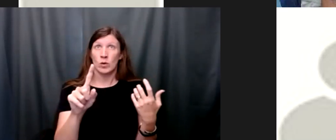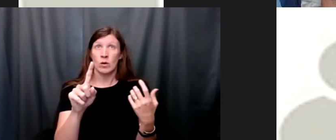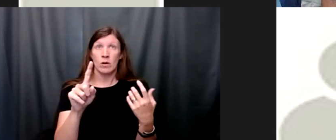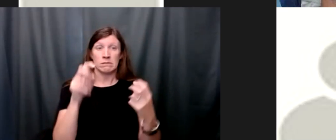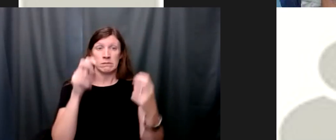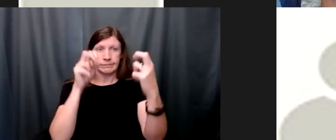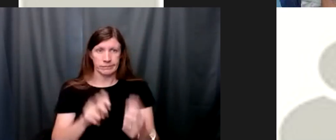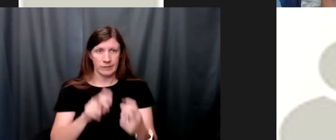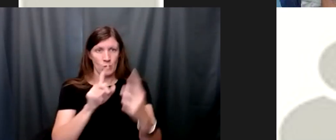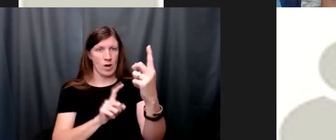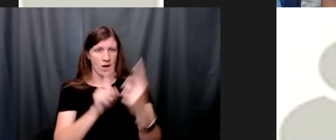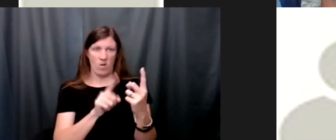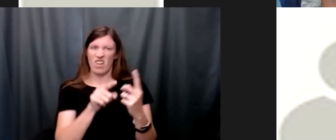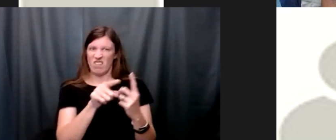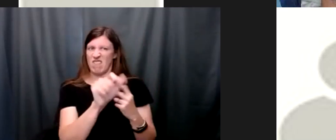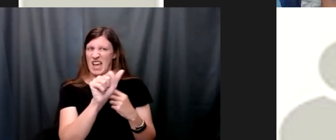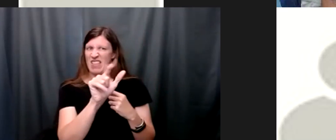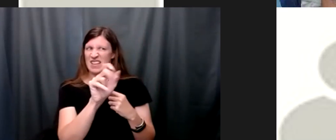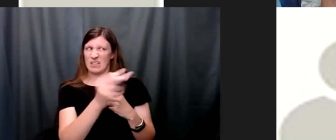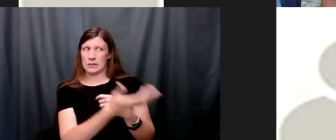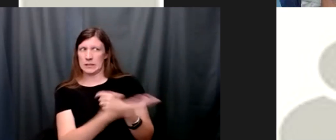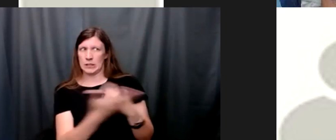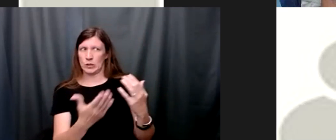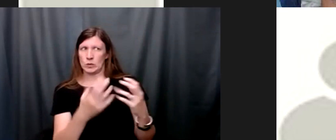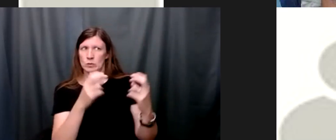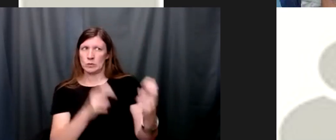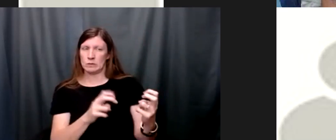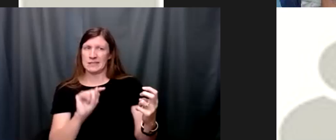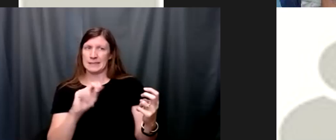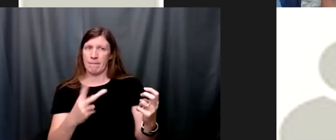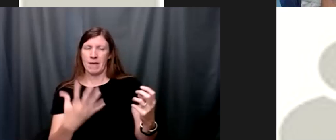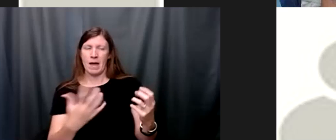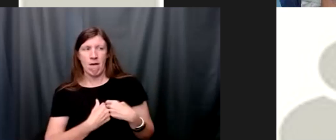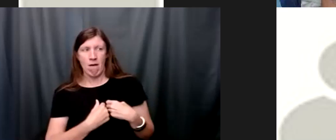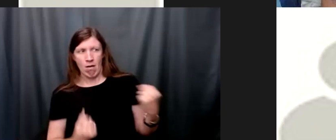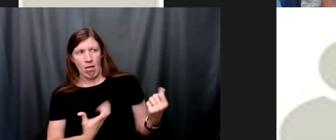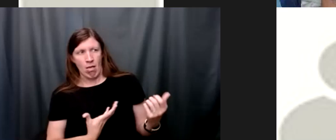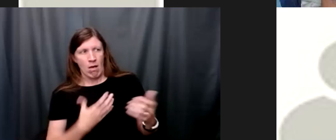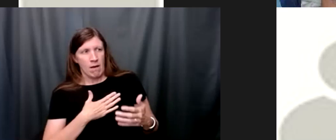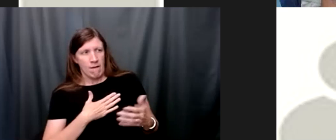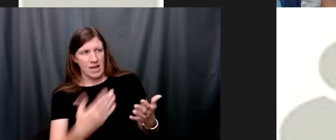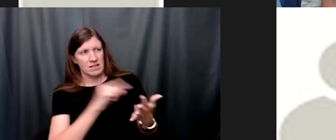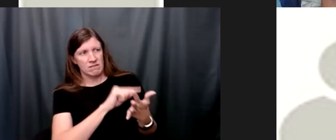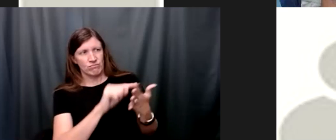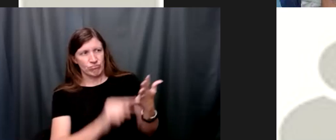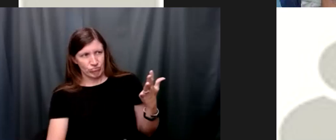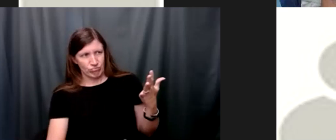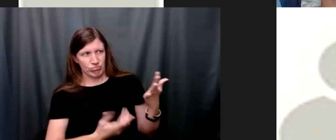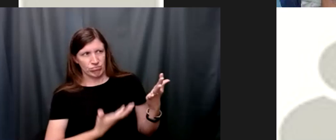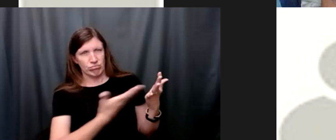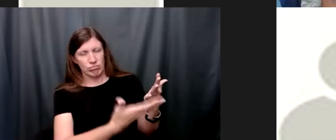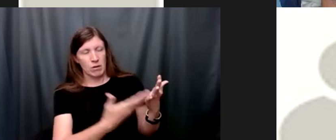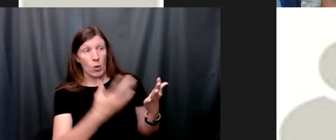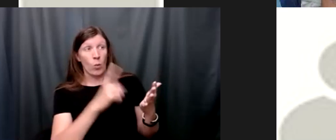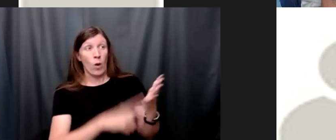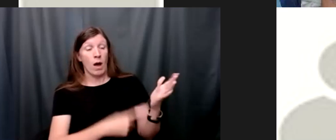because alan was the one that i went to go and uh talk to for the fifth step and i think what ended up happening with that is um